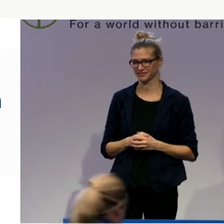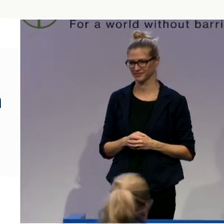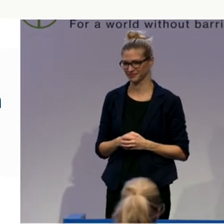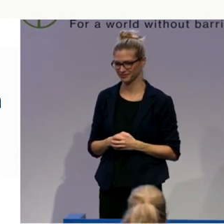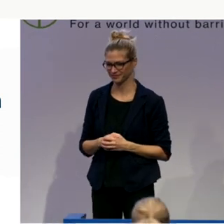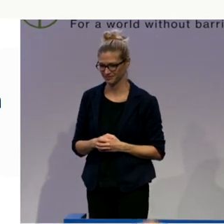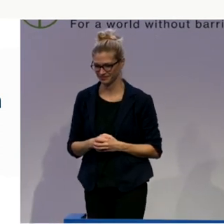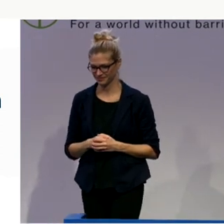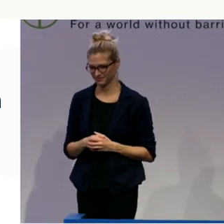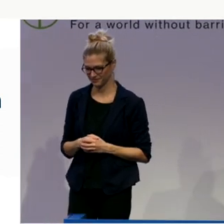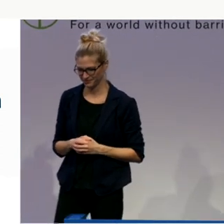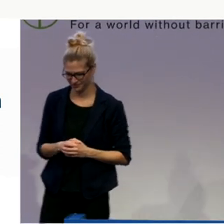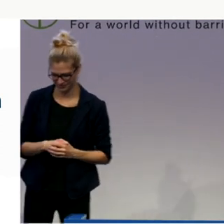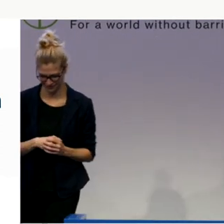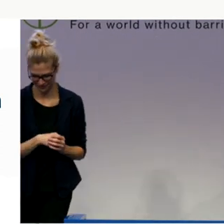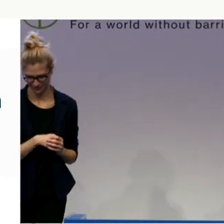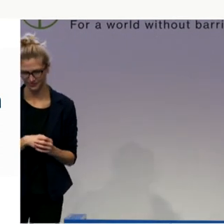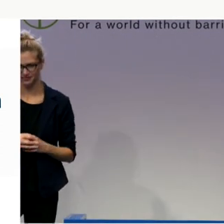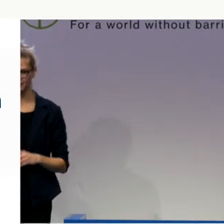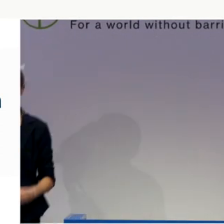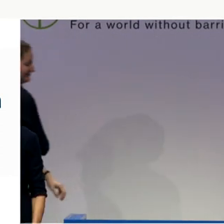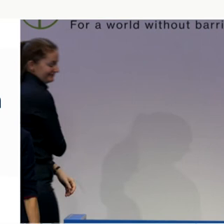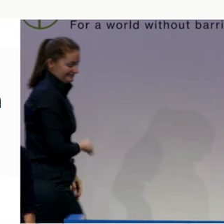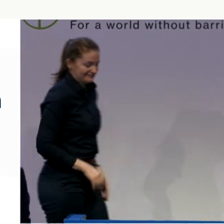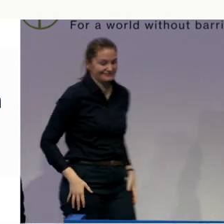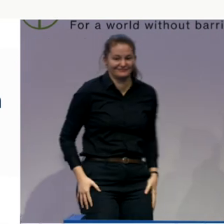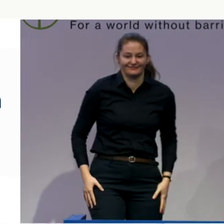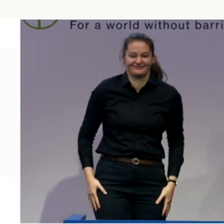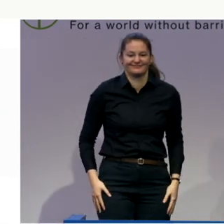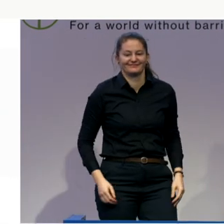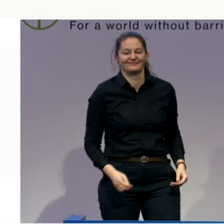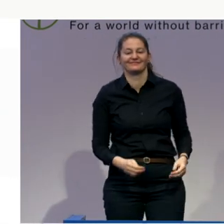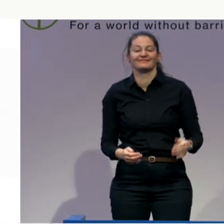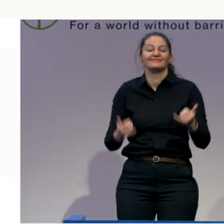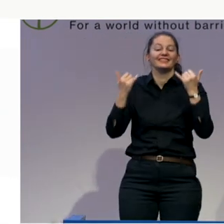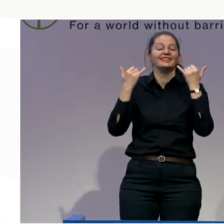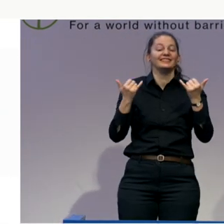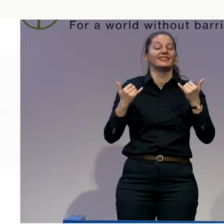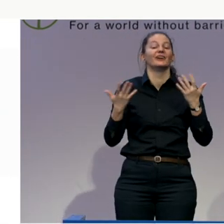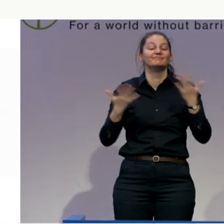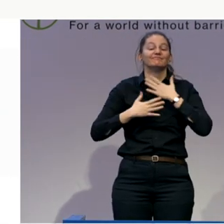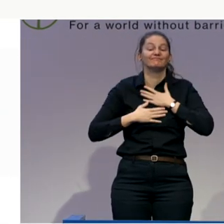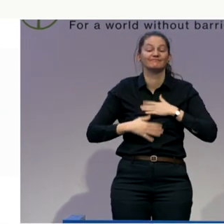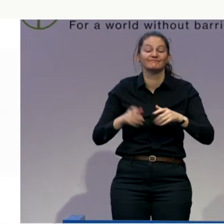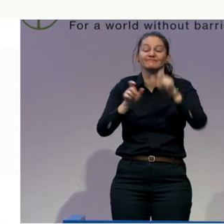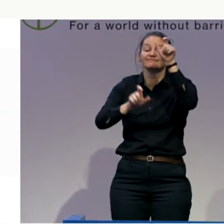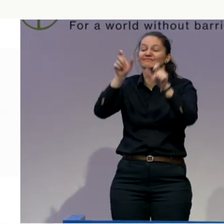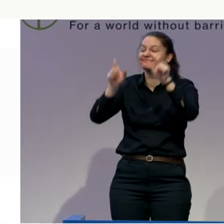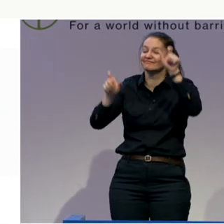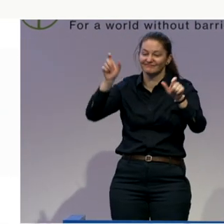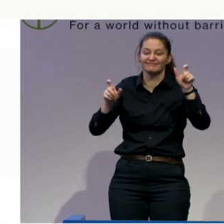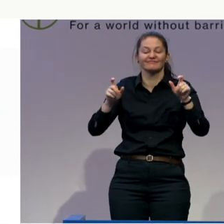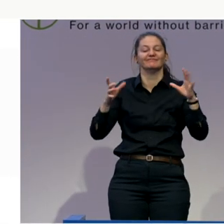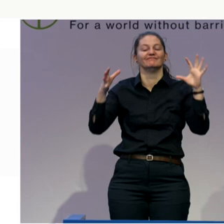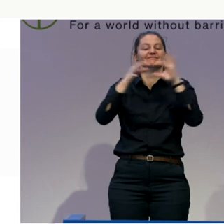And now, just we would love to involve you in our kind of special ritual. Because now we were in a big pressure about this